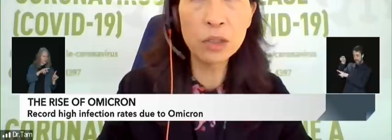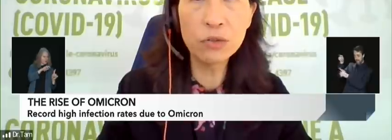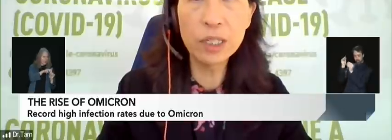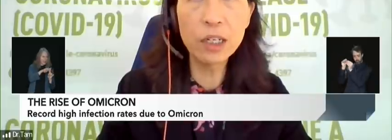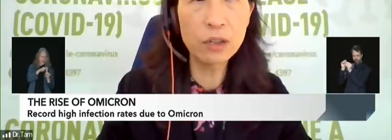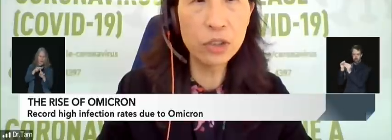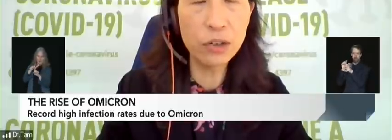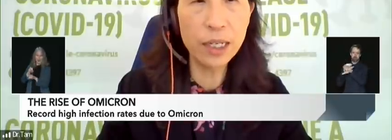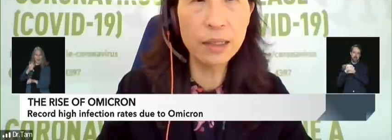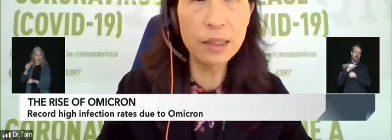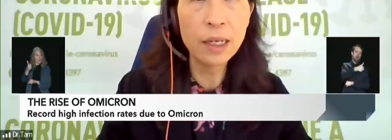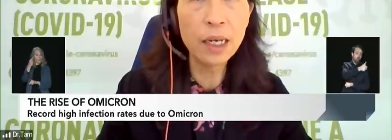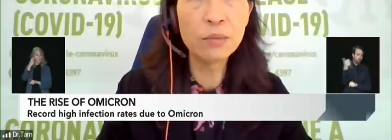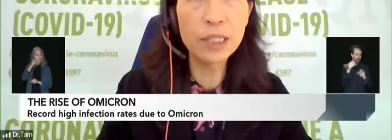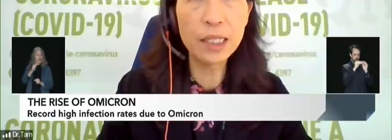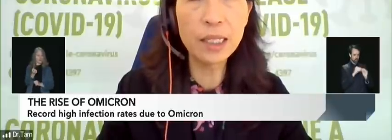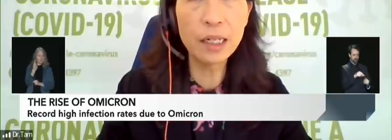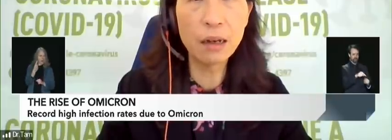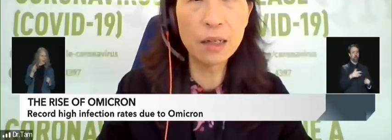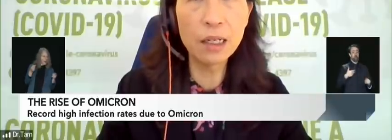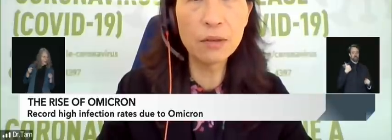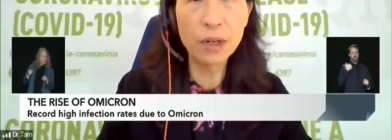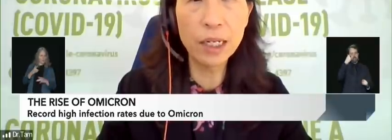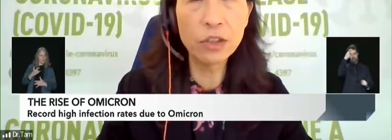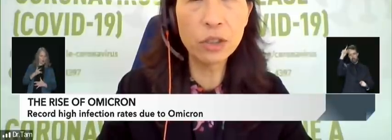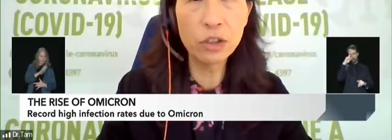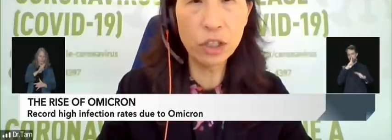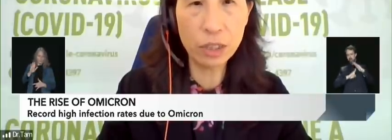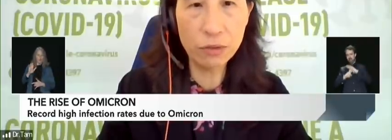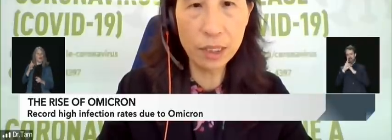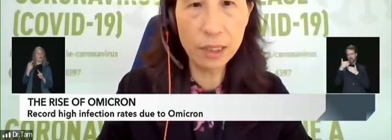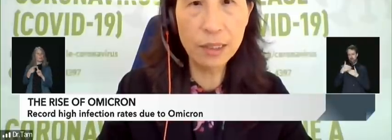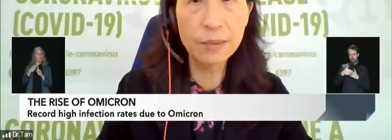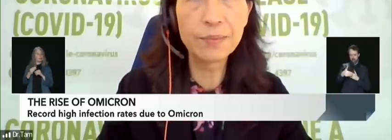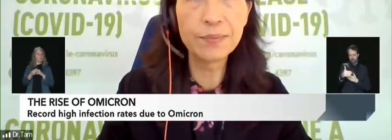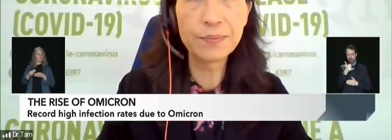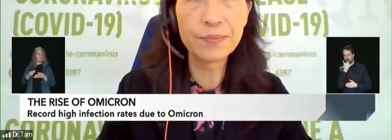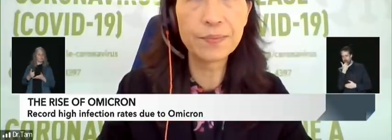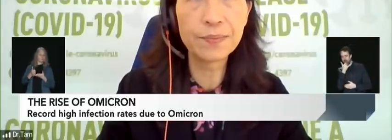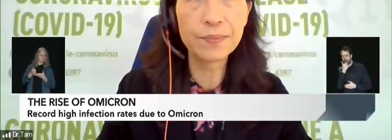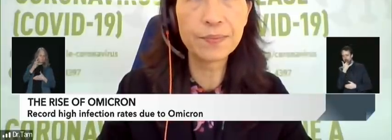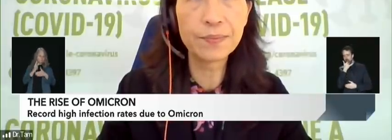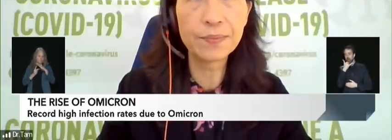for monitoring current trends and predicting longer-range trajectories.